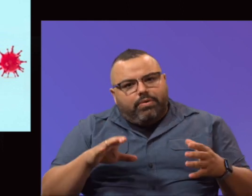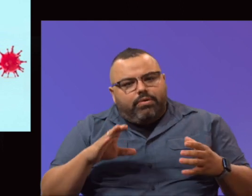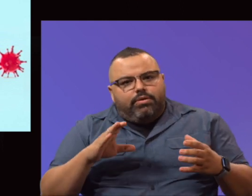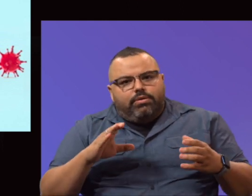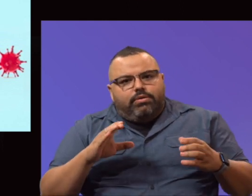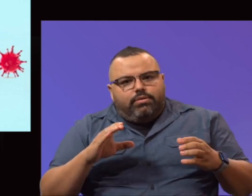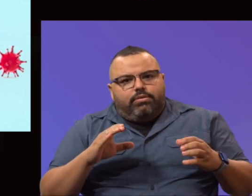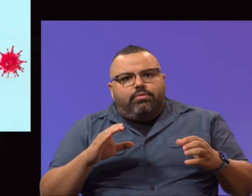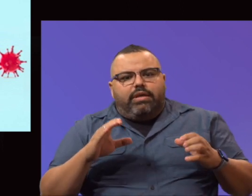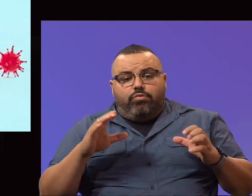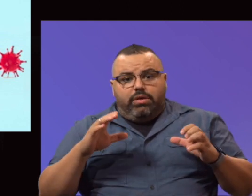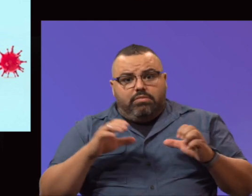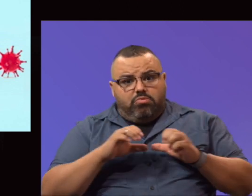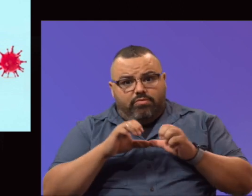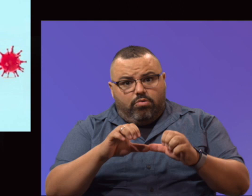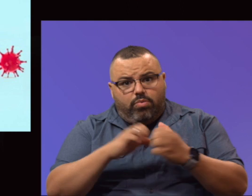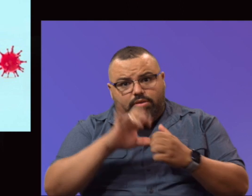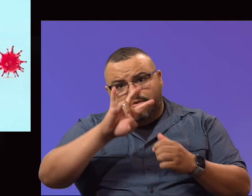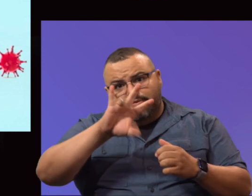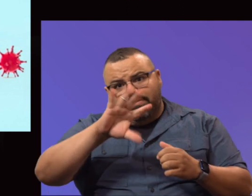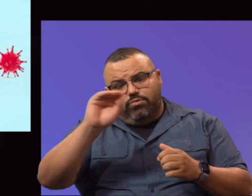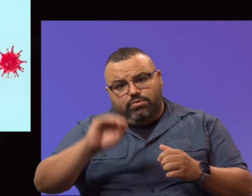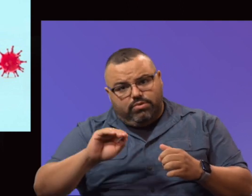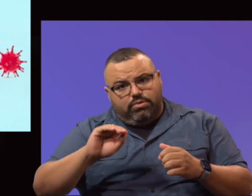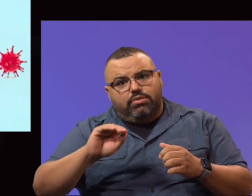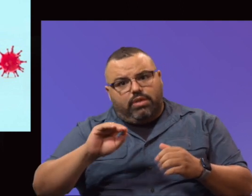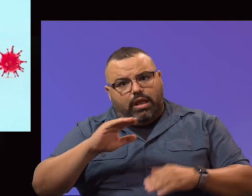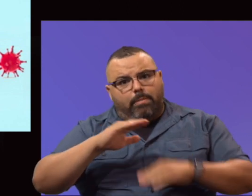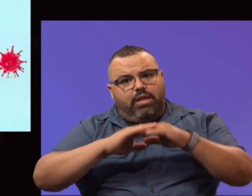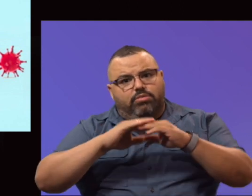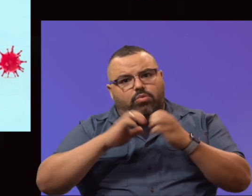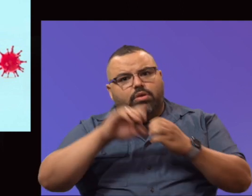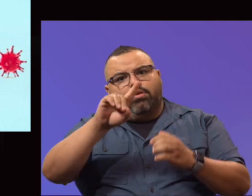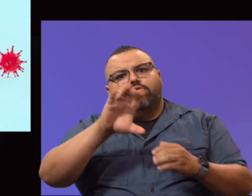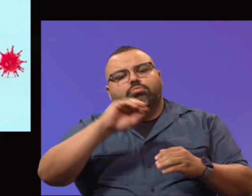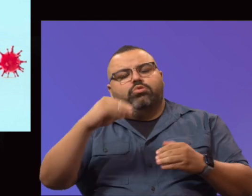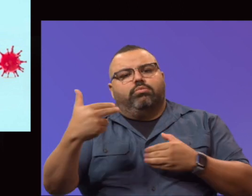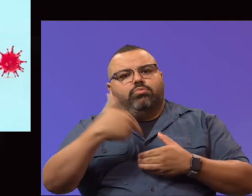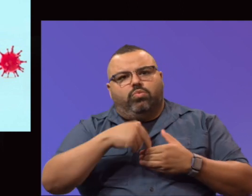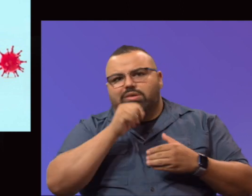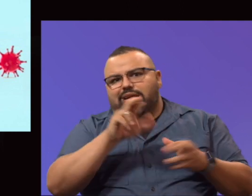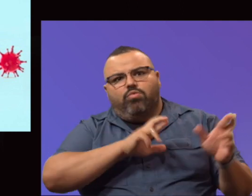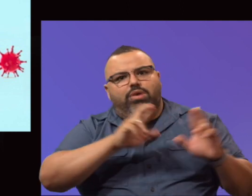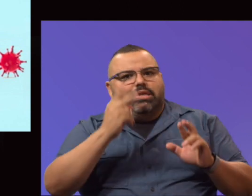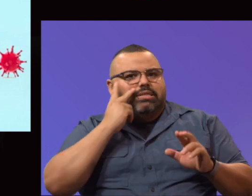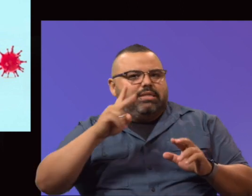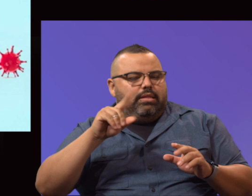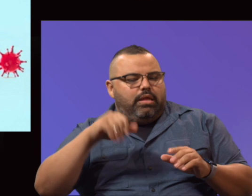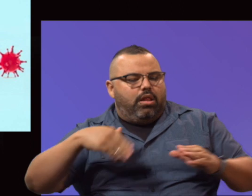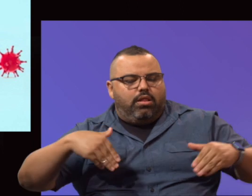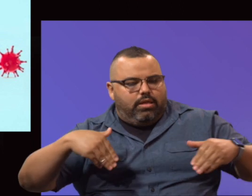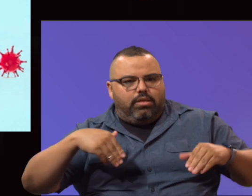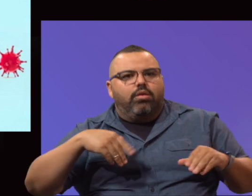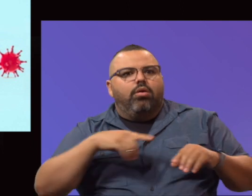move forward with 75 percent capacity with 100 percent participating. We're not ready to look at that data yet.